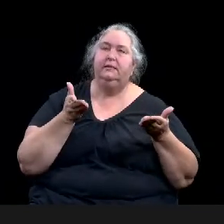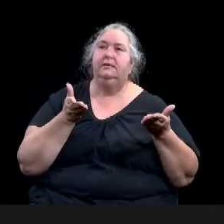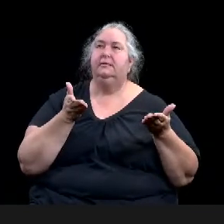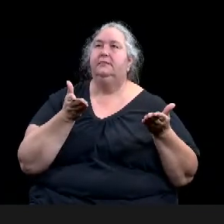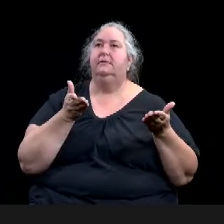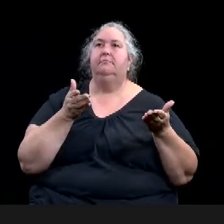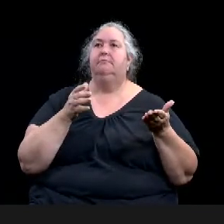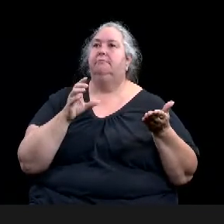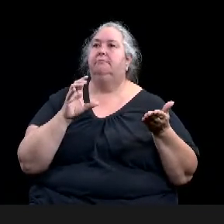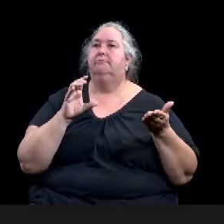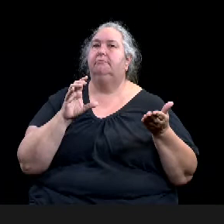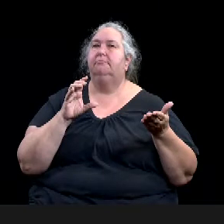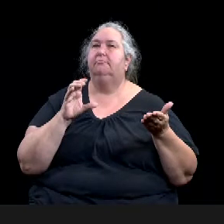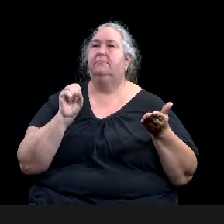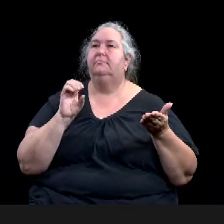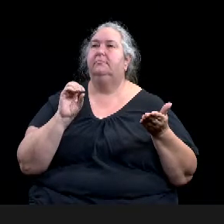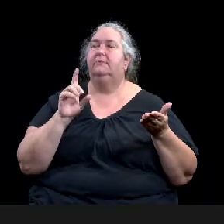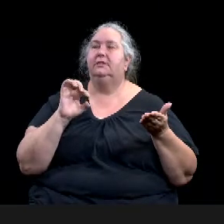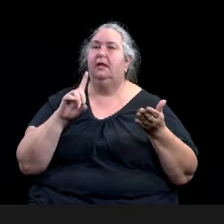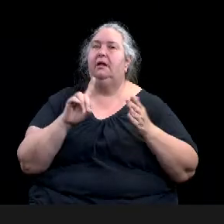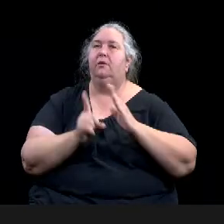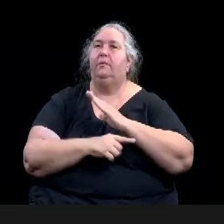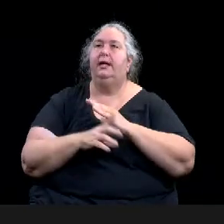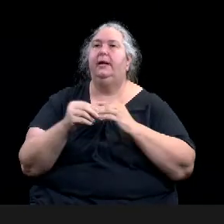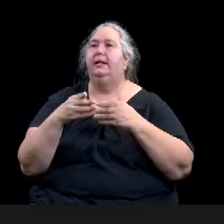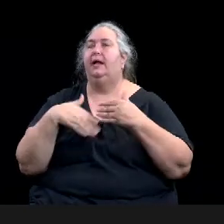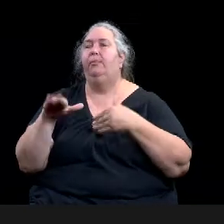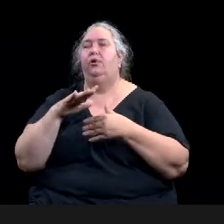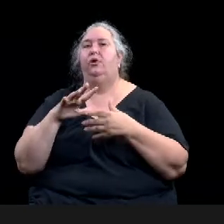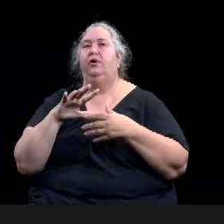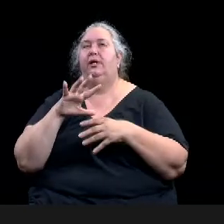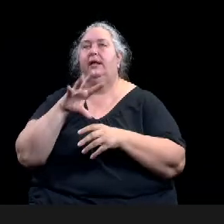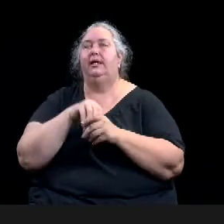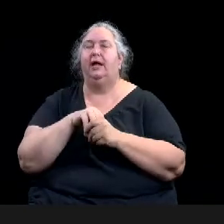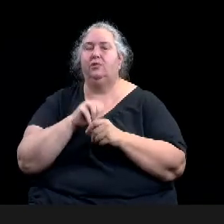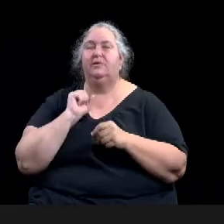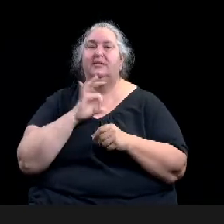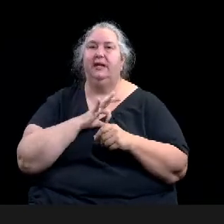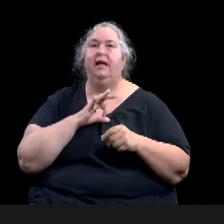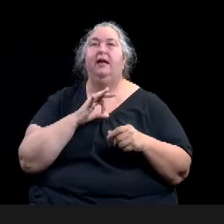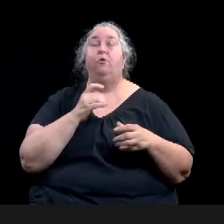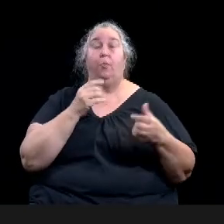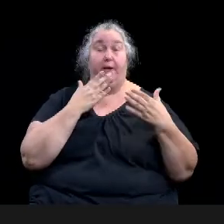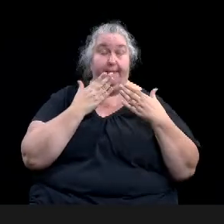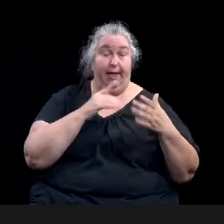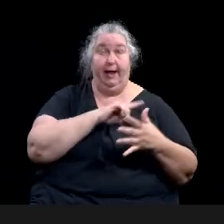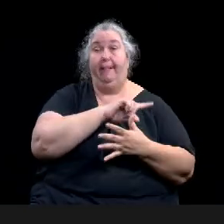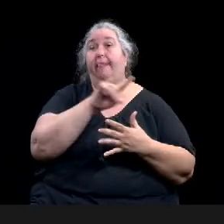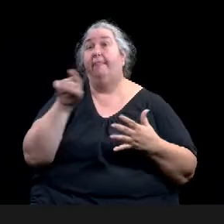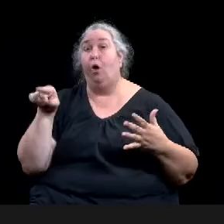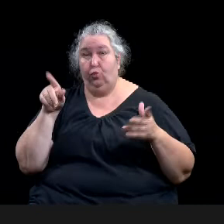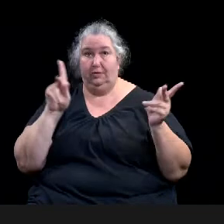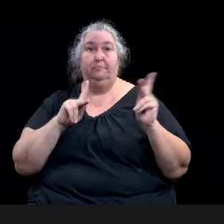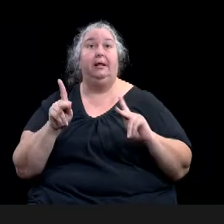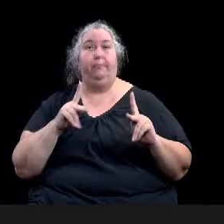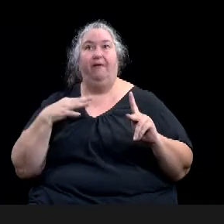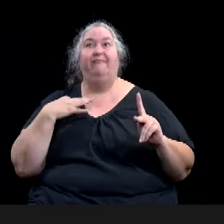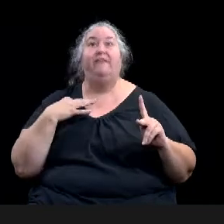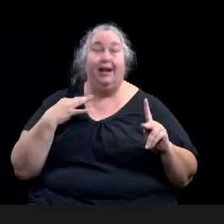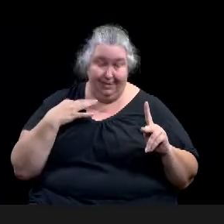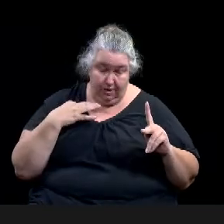individuals for volunteering to be on our first group of the selection committee. This, this group will score independently